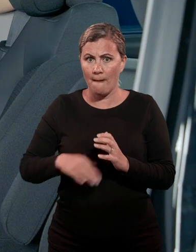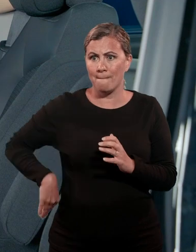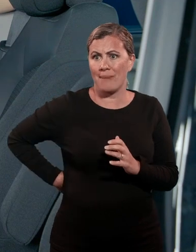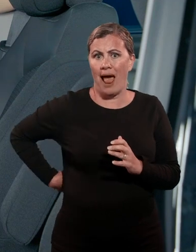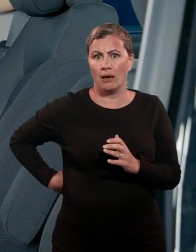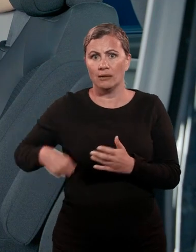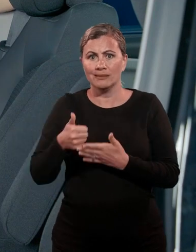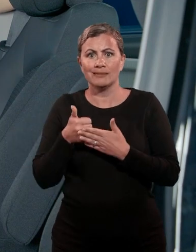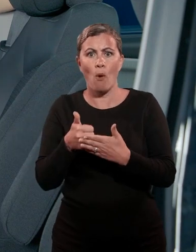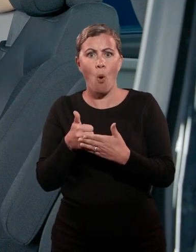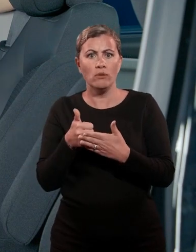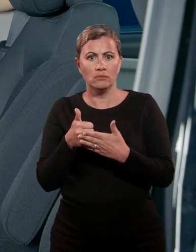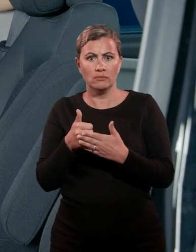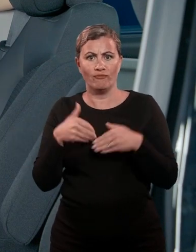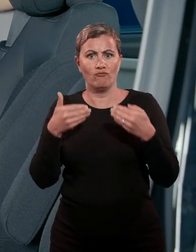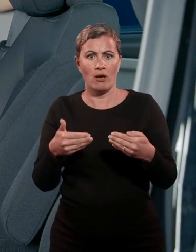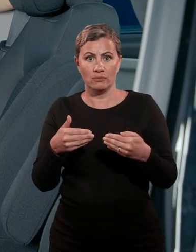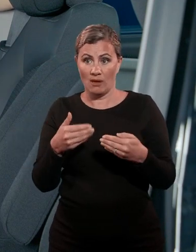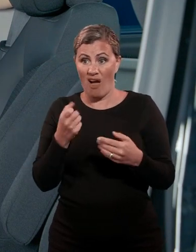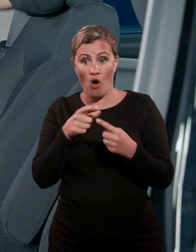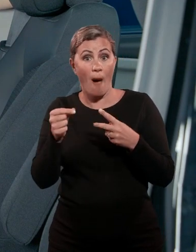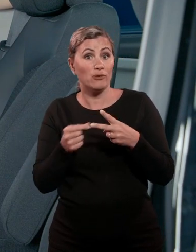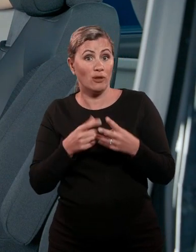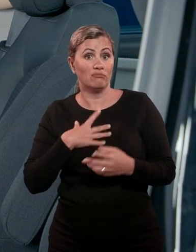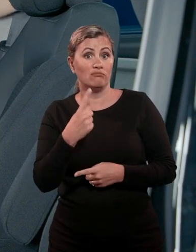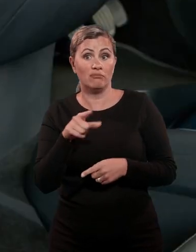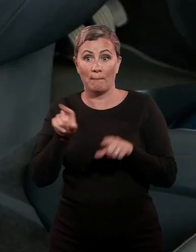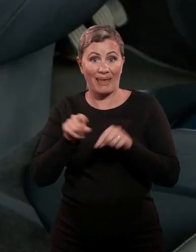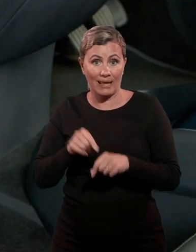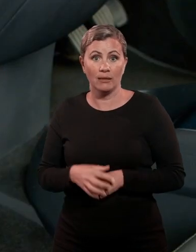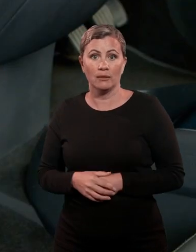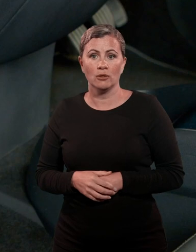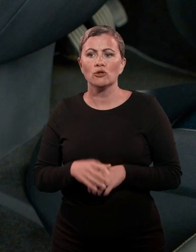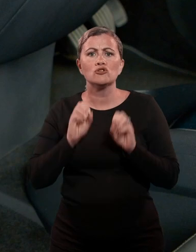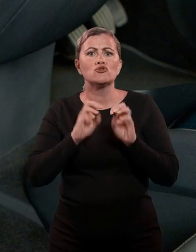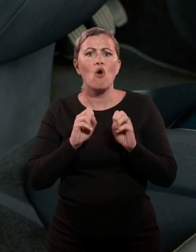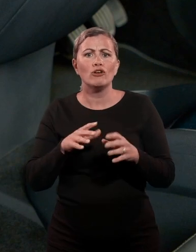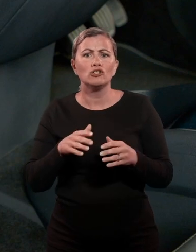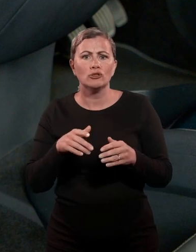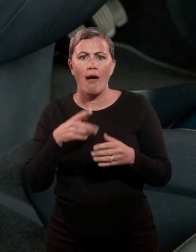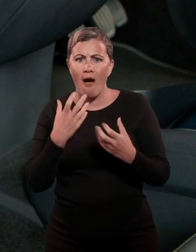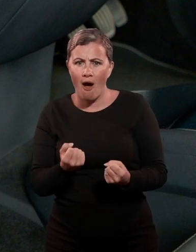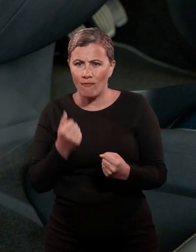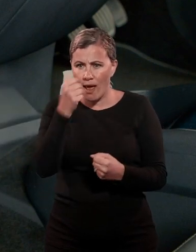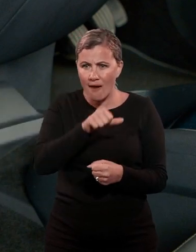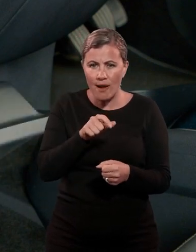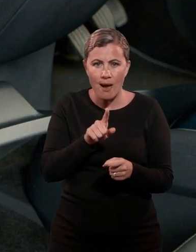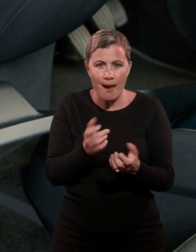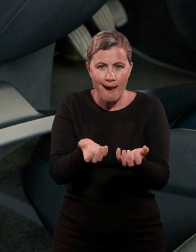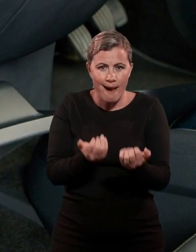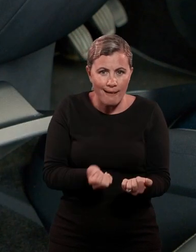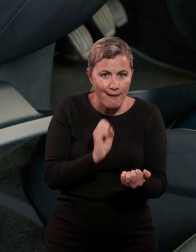lumbar support on both front seats is available as an option. For storage space on the move, there are clever cubbyholes everywhere.